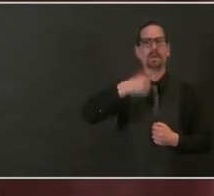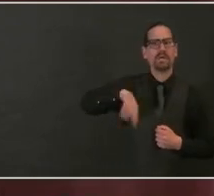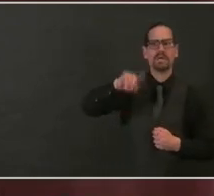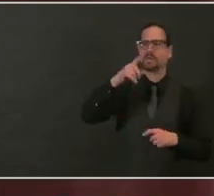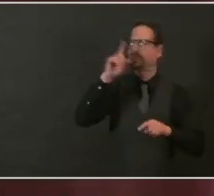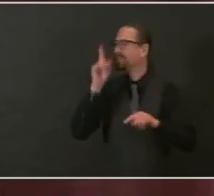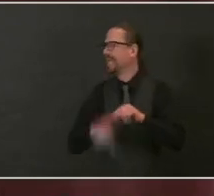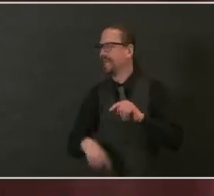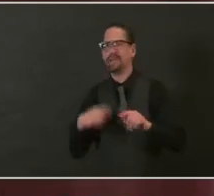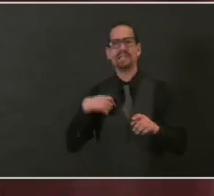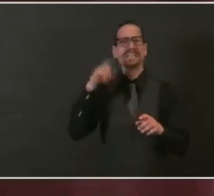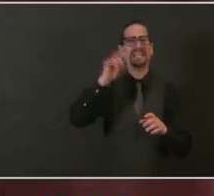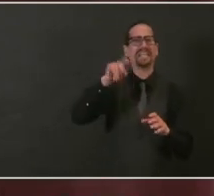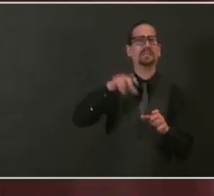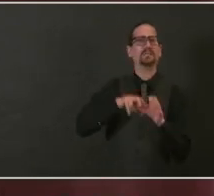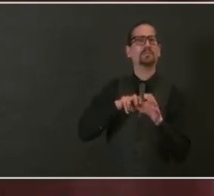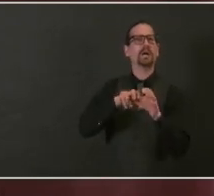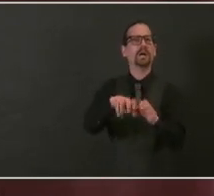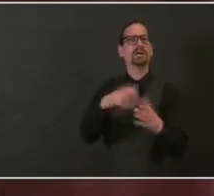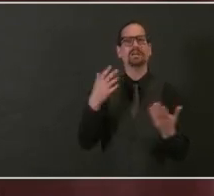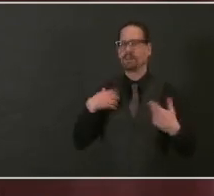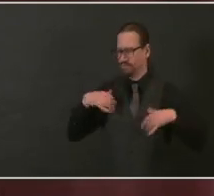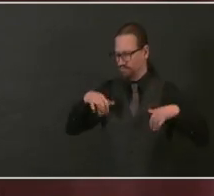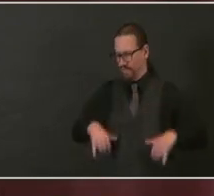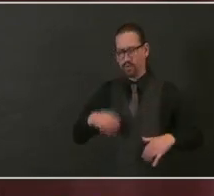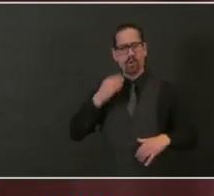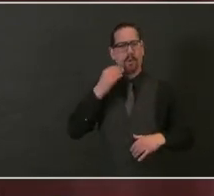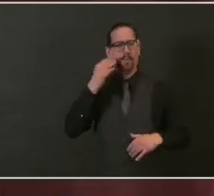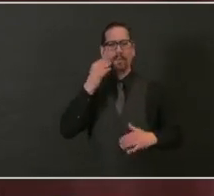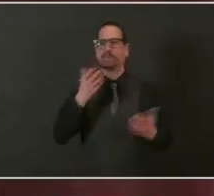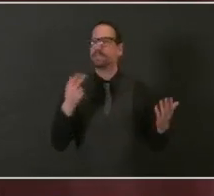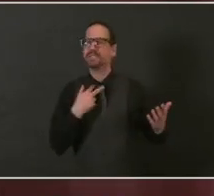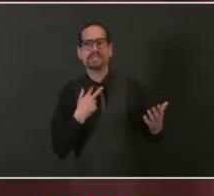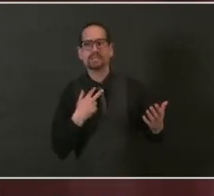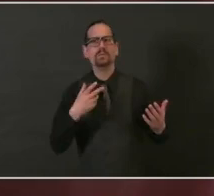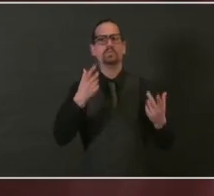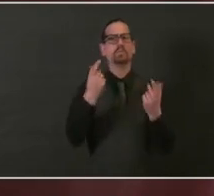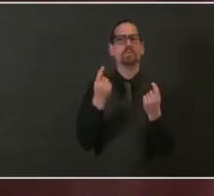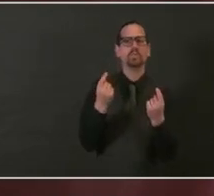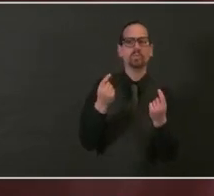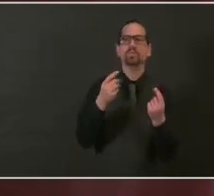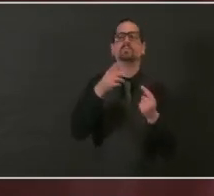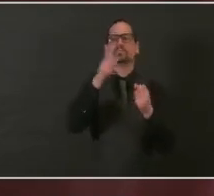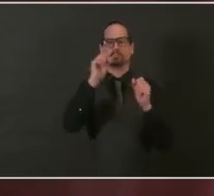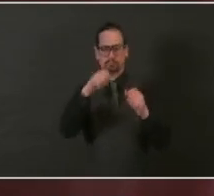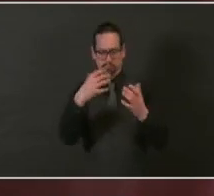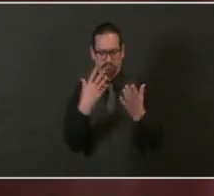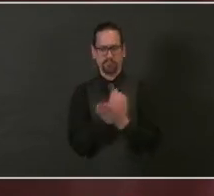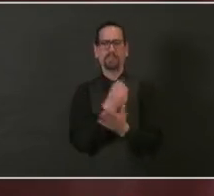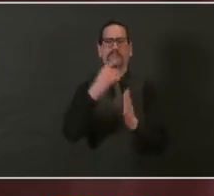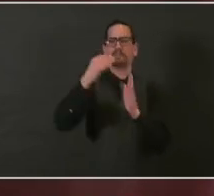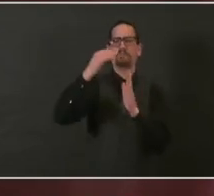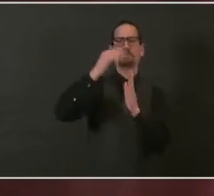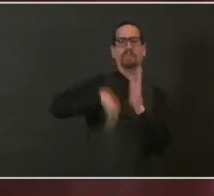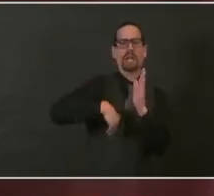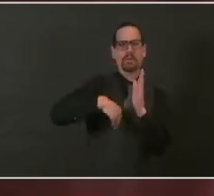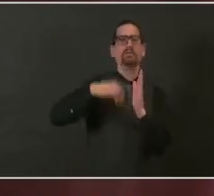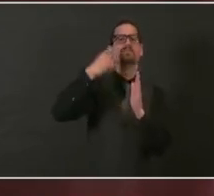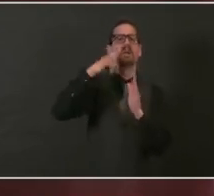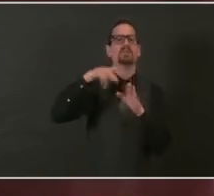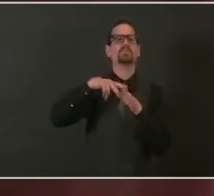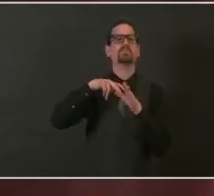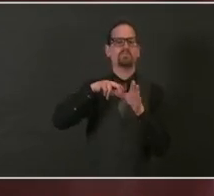form that people can fill out if they are homebound. To be clear, this is not a vaccination